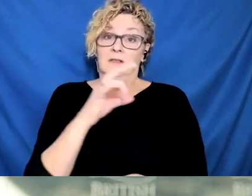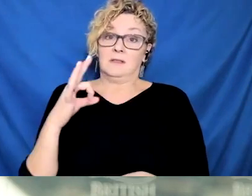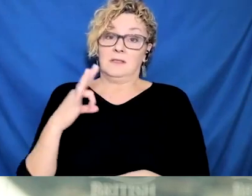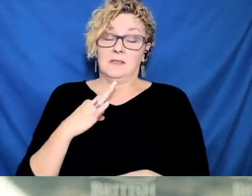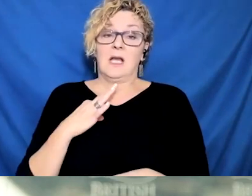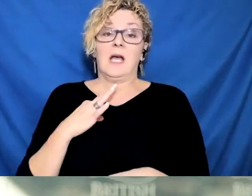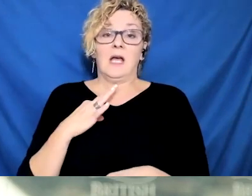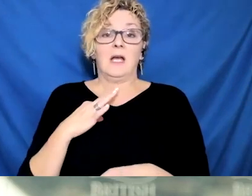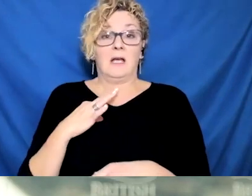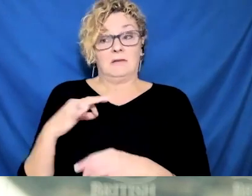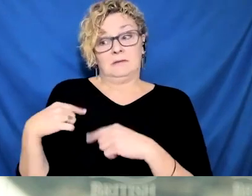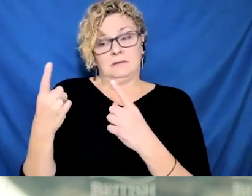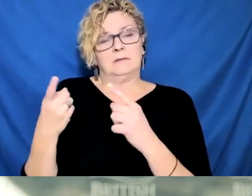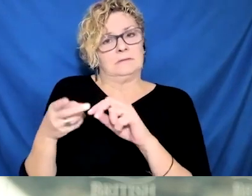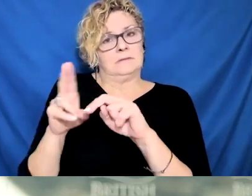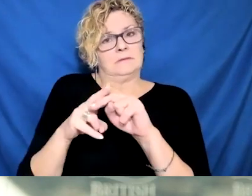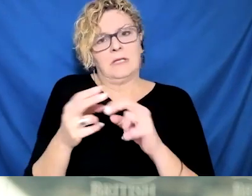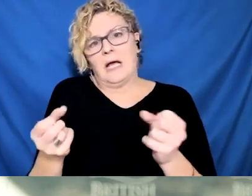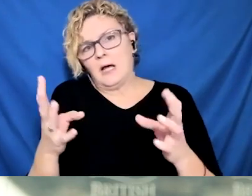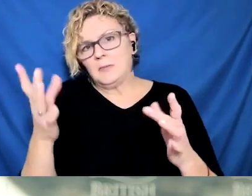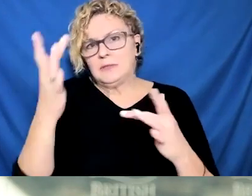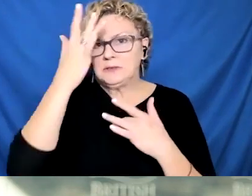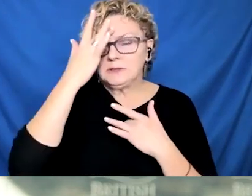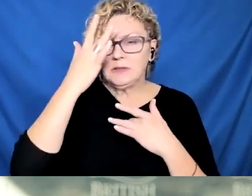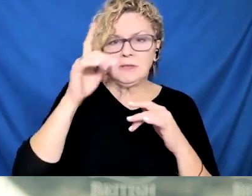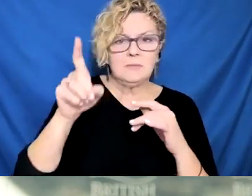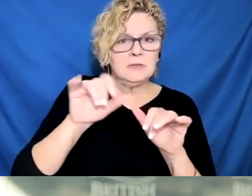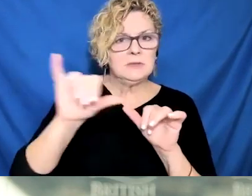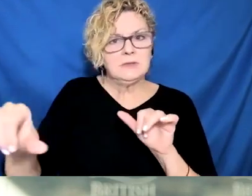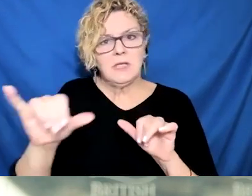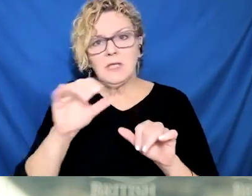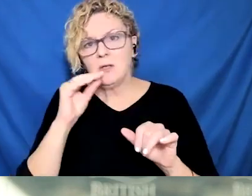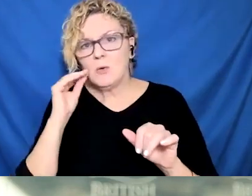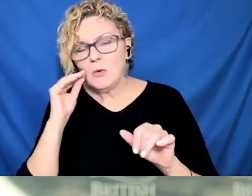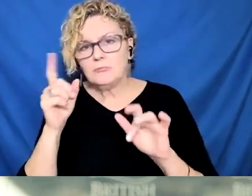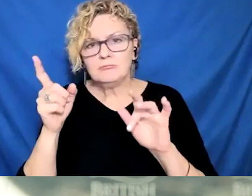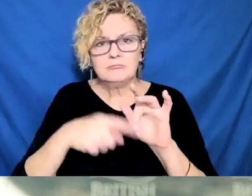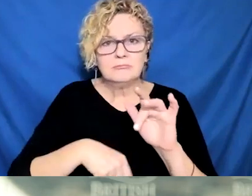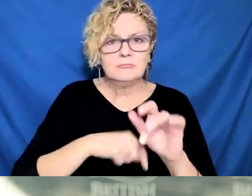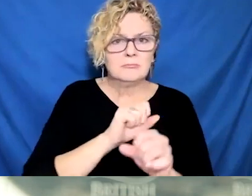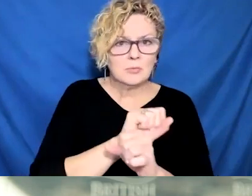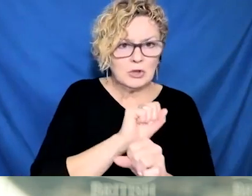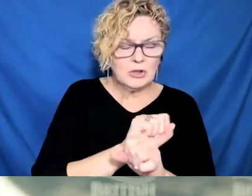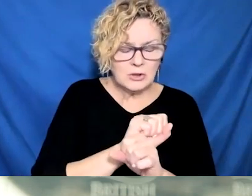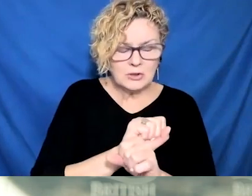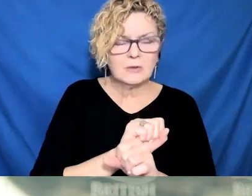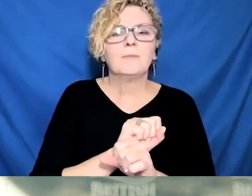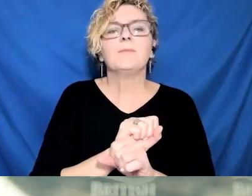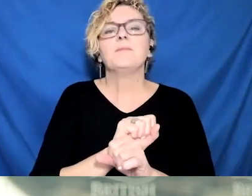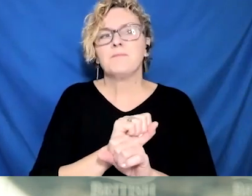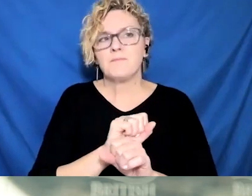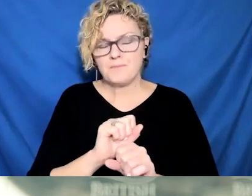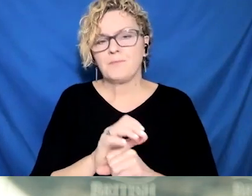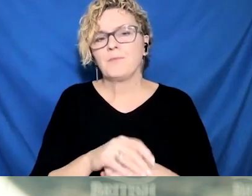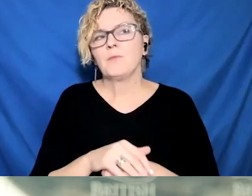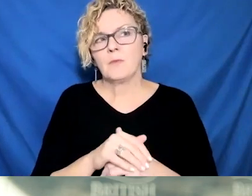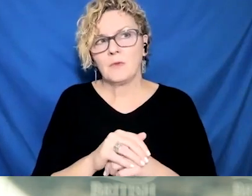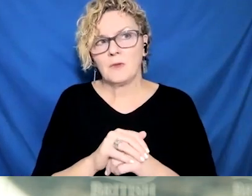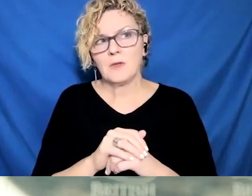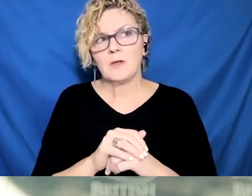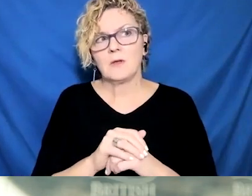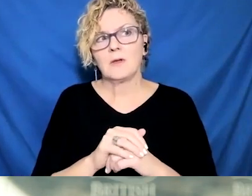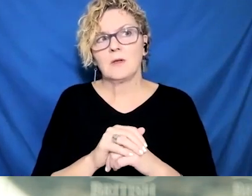it was, which is a significant reduction, although significantly above as well what is expected in normal times.